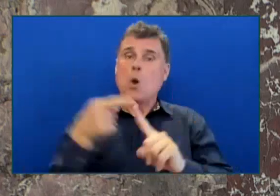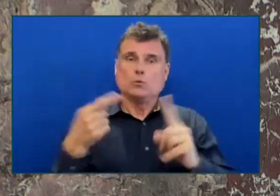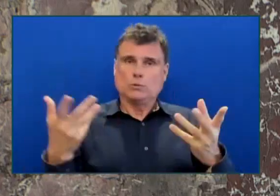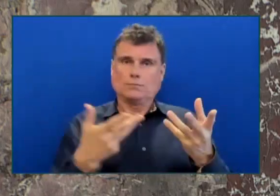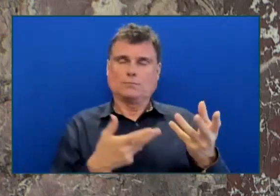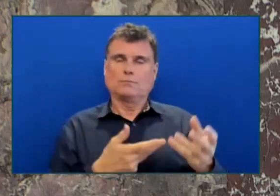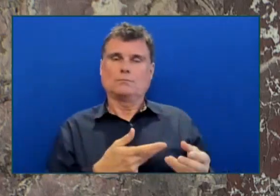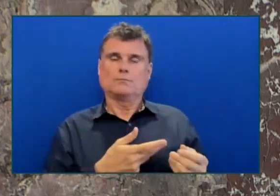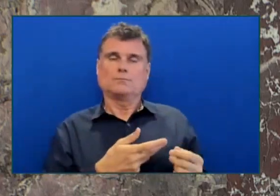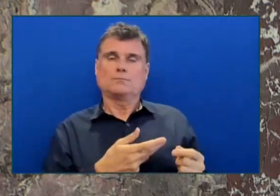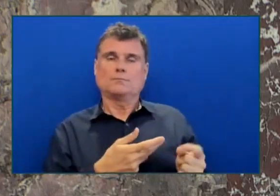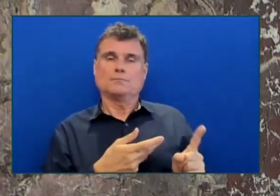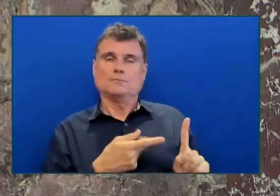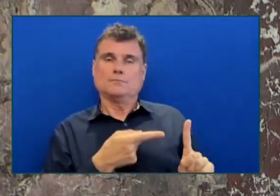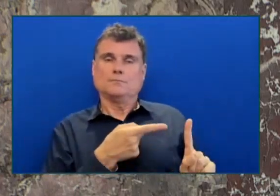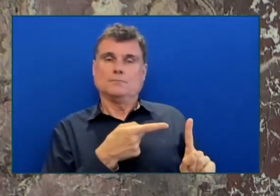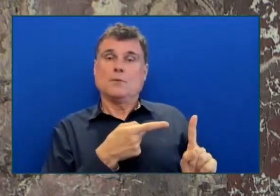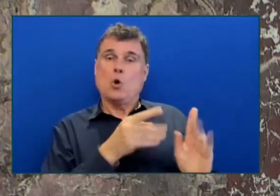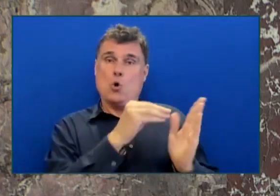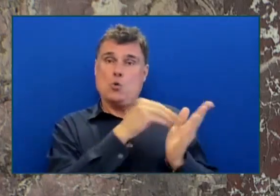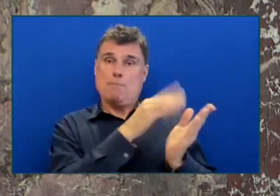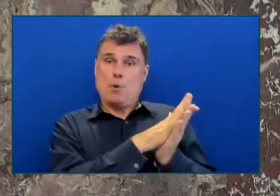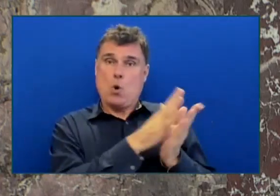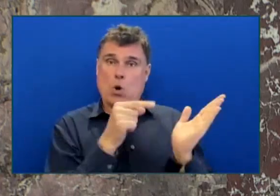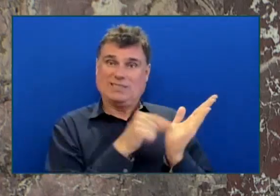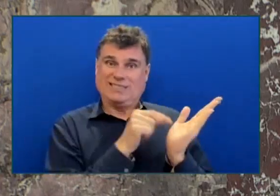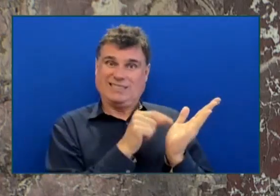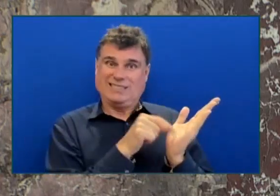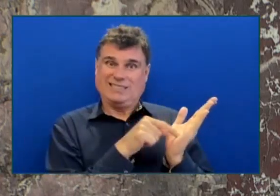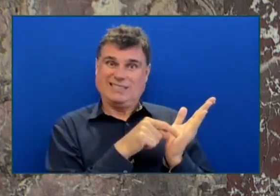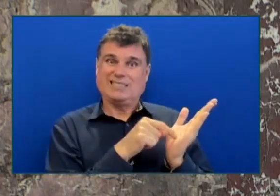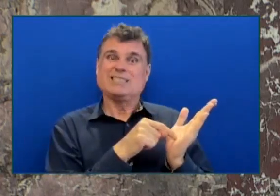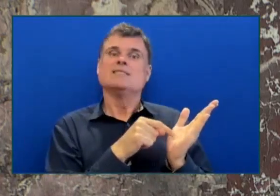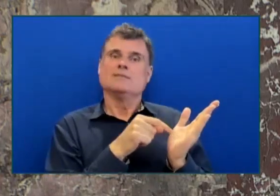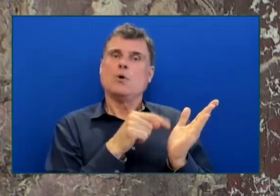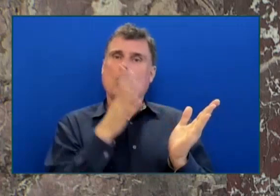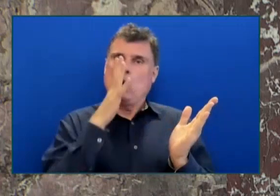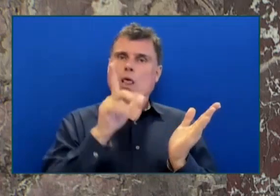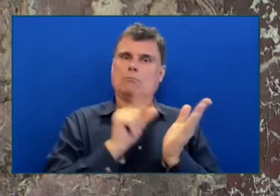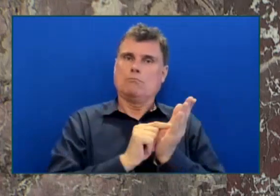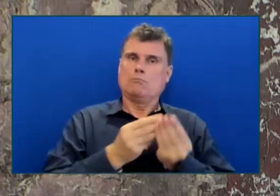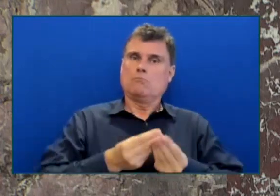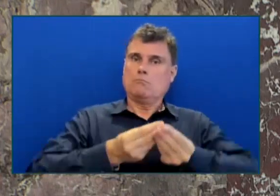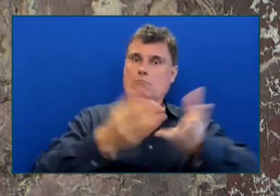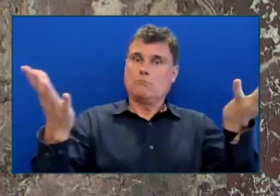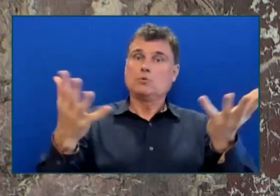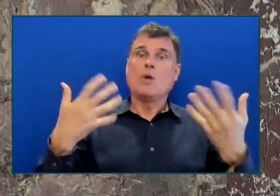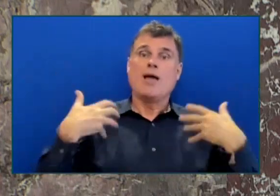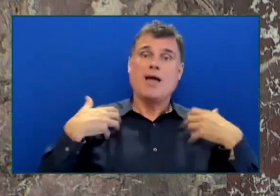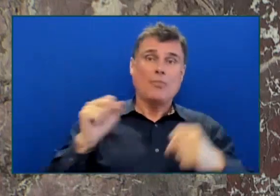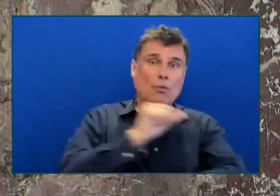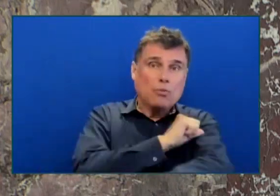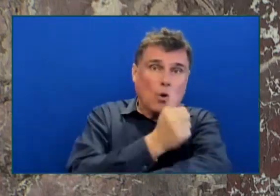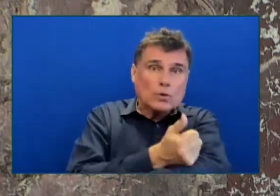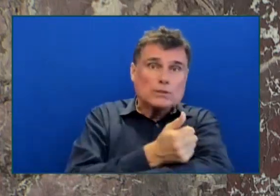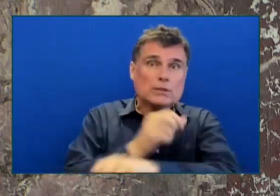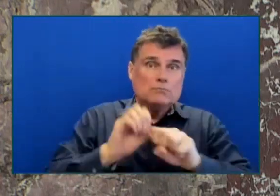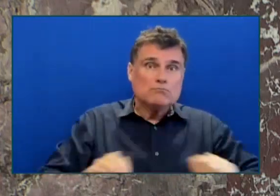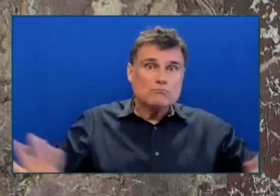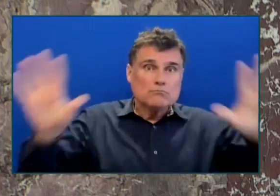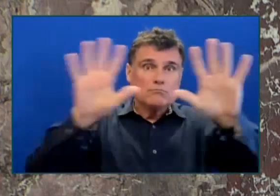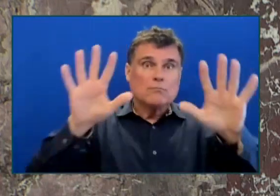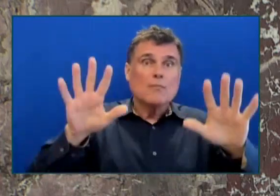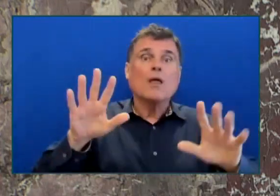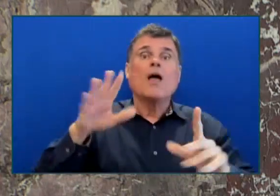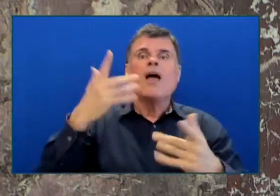the province And that work is going to continue In response to the recommendations from this report Additional whistleblower protections in place at